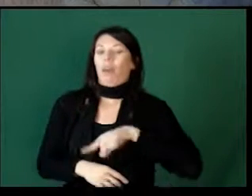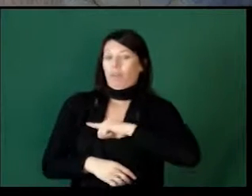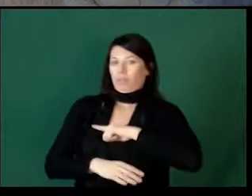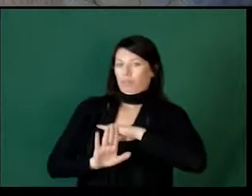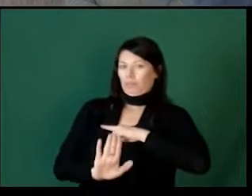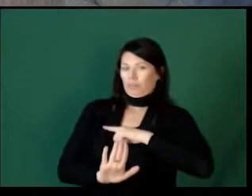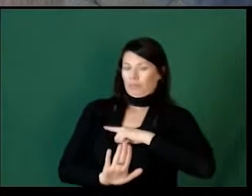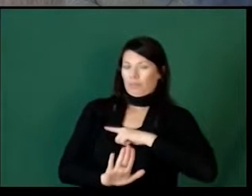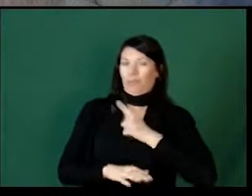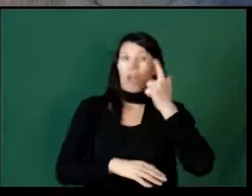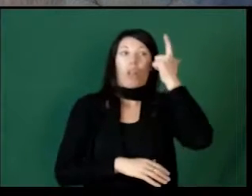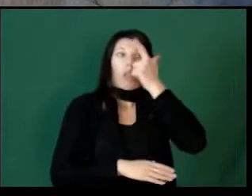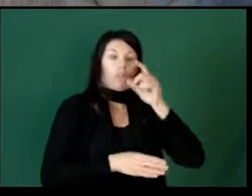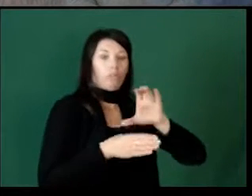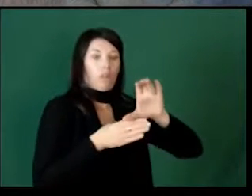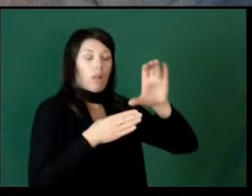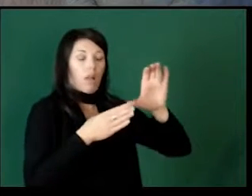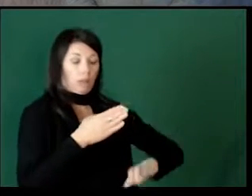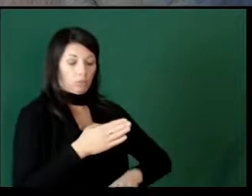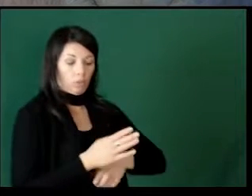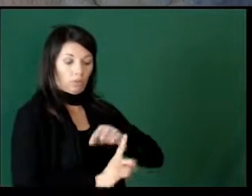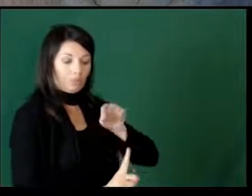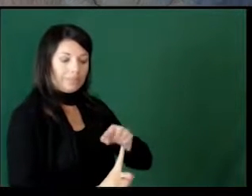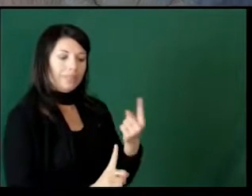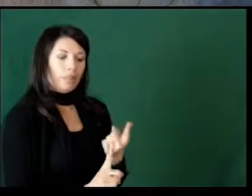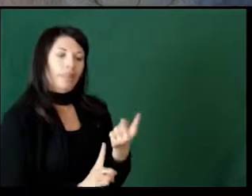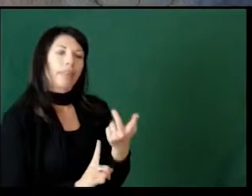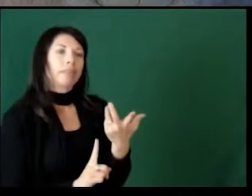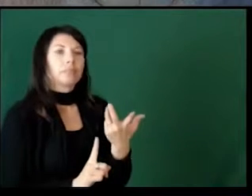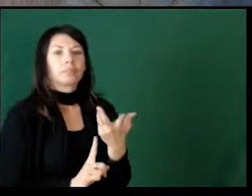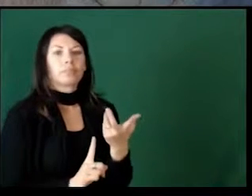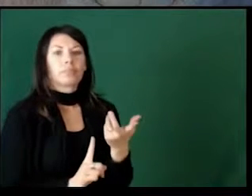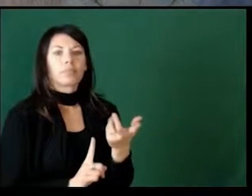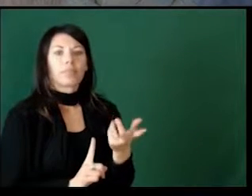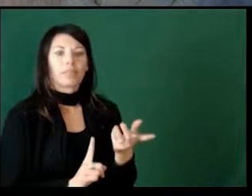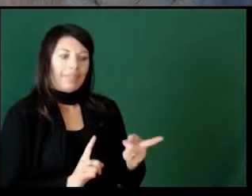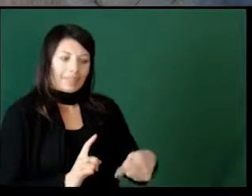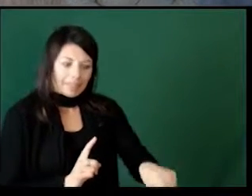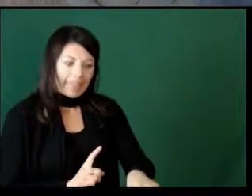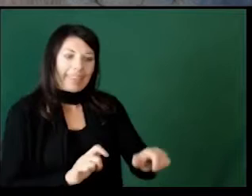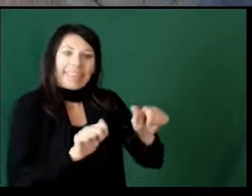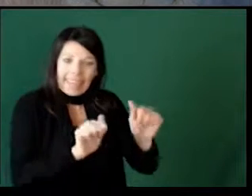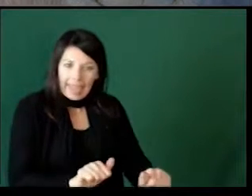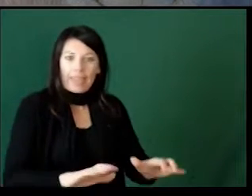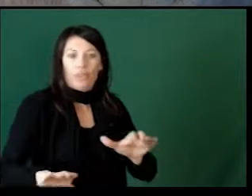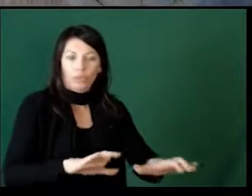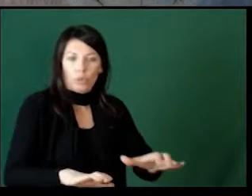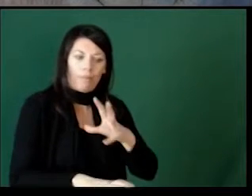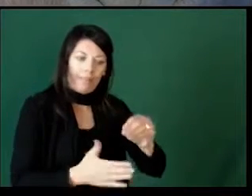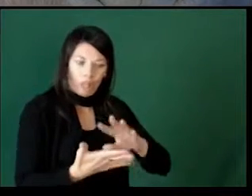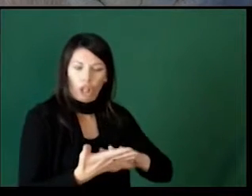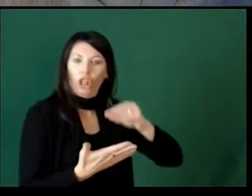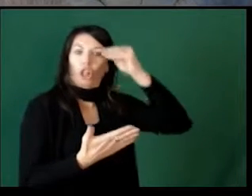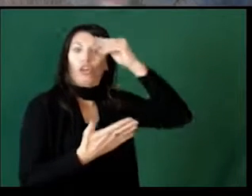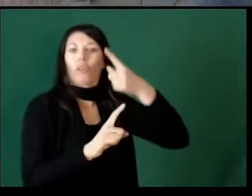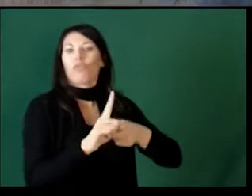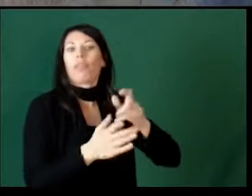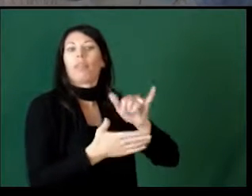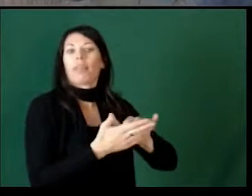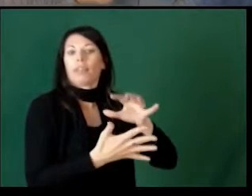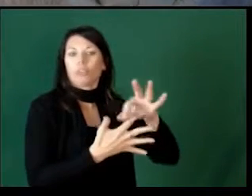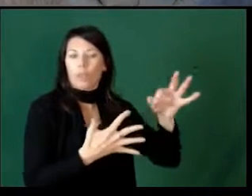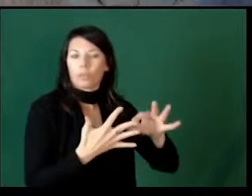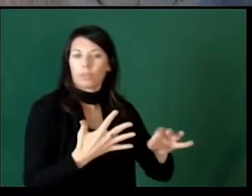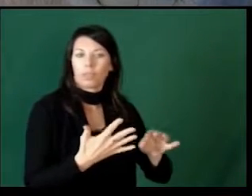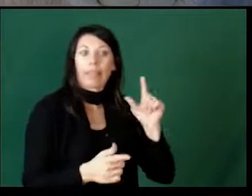us. A logical consequence is something that they would be able to do, and to learn